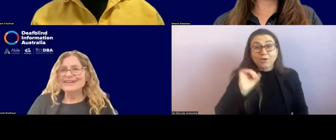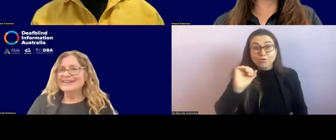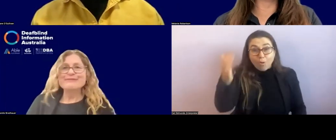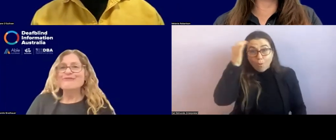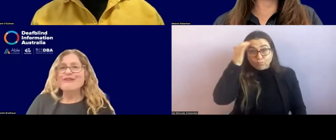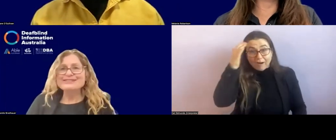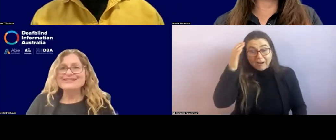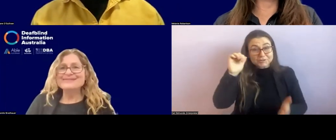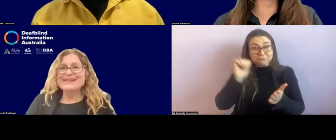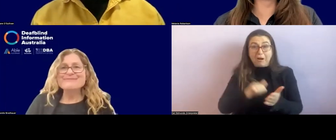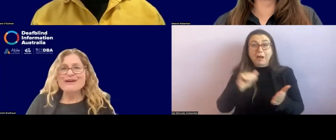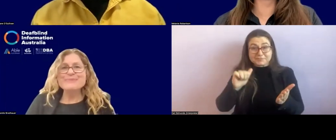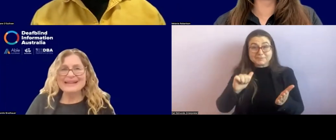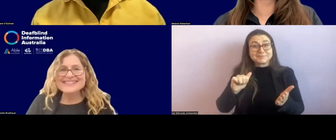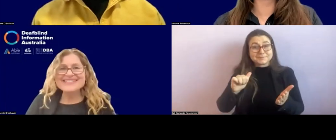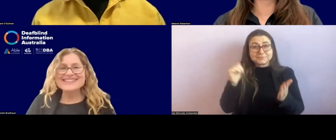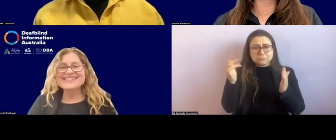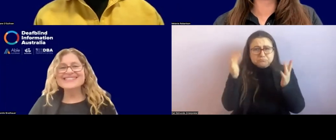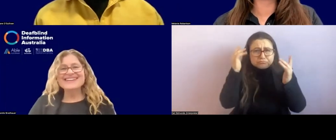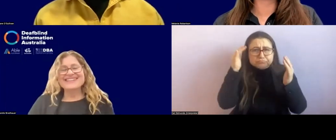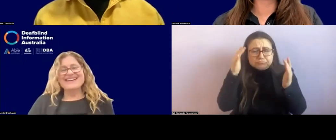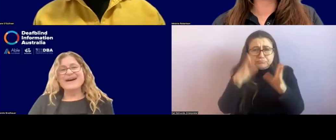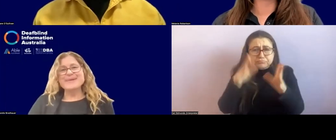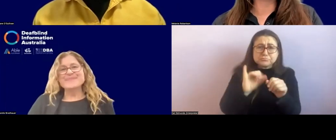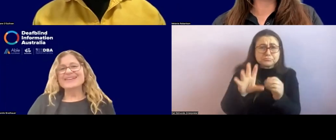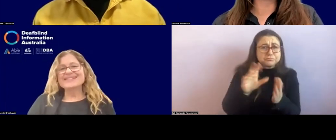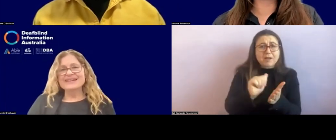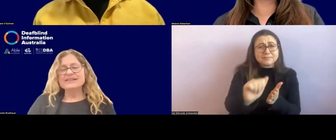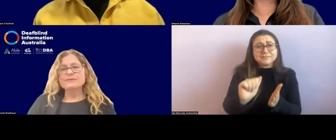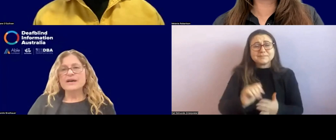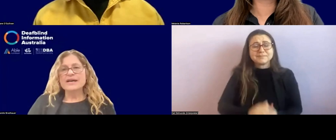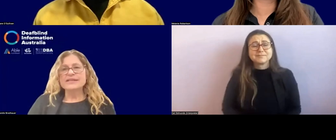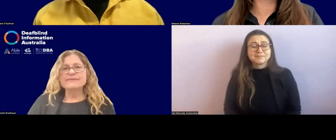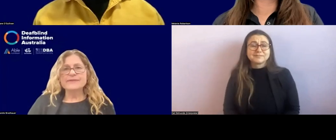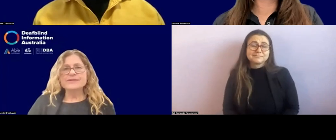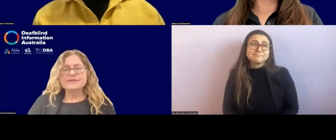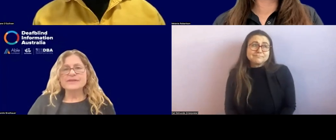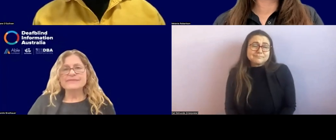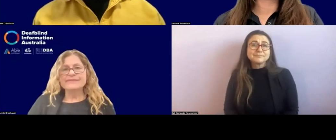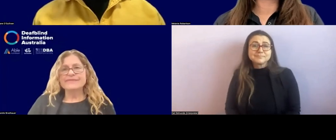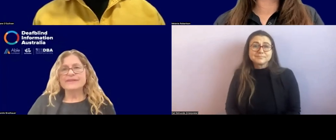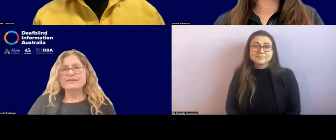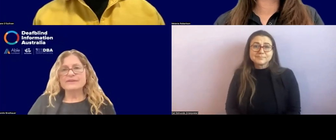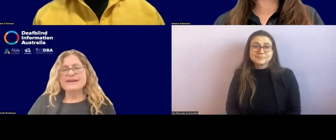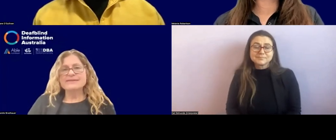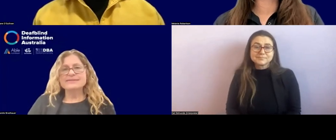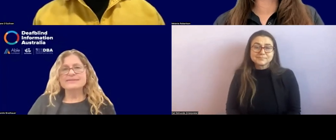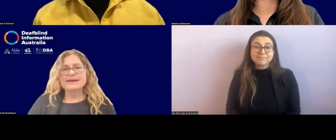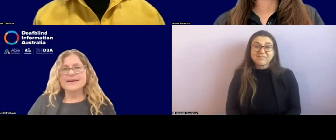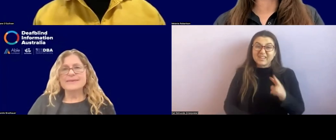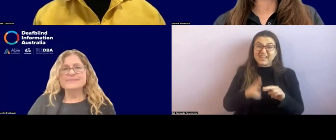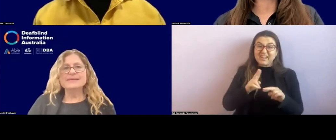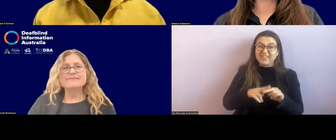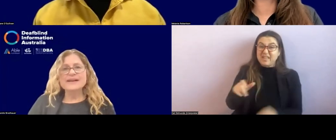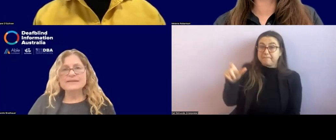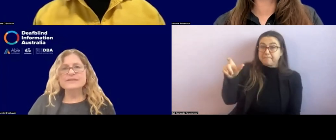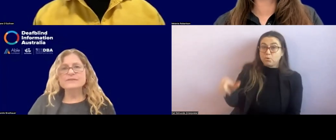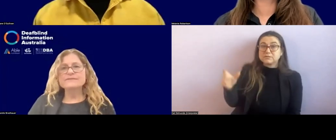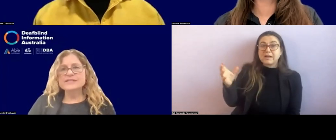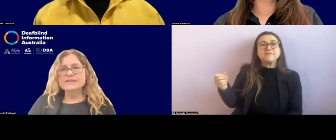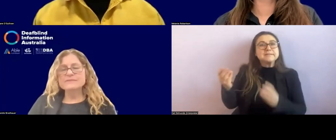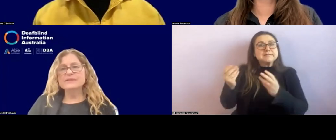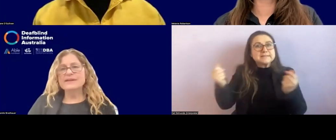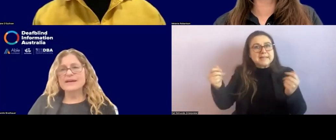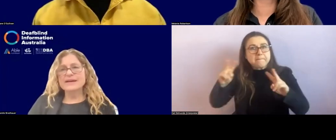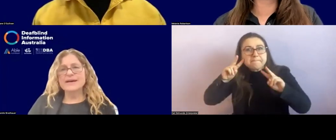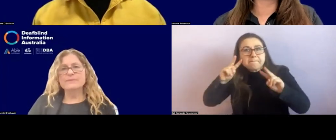firing in the right, in the right places. Um, exactly right. If this, if the learner has, um, some functional